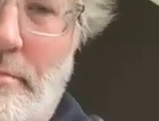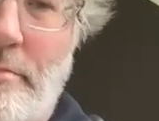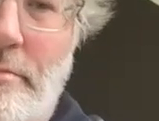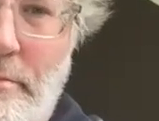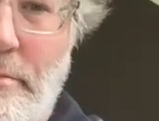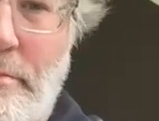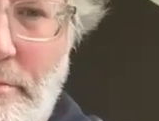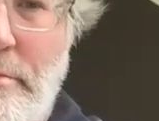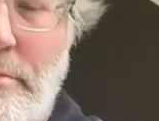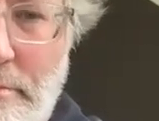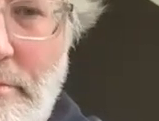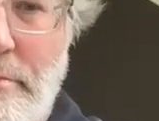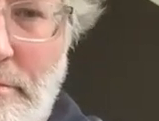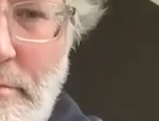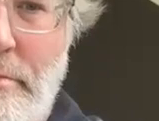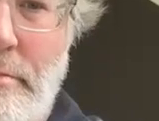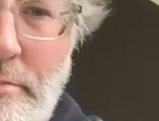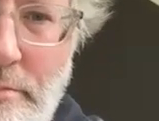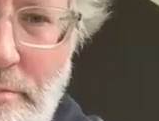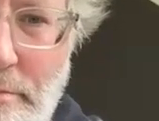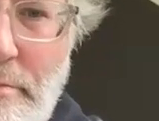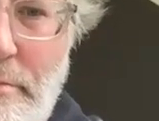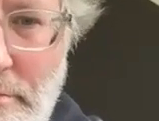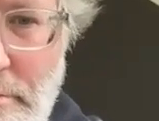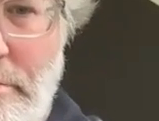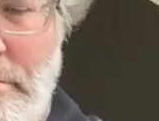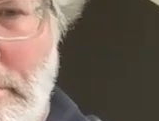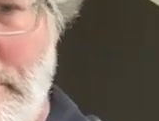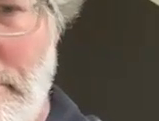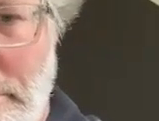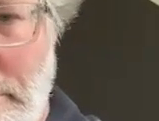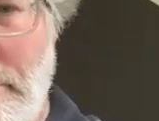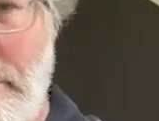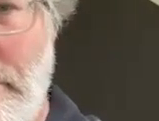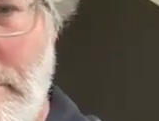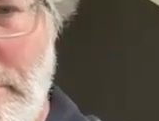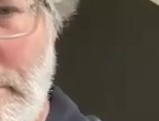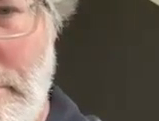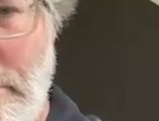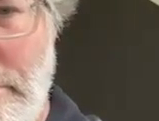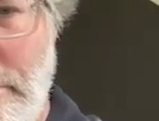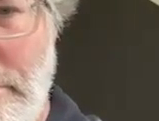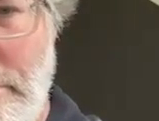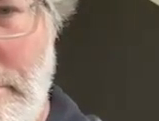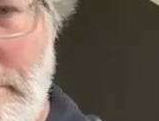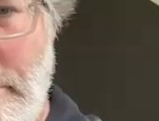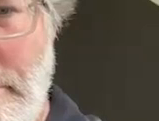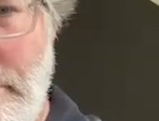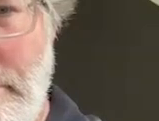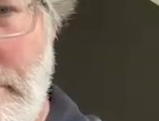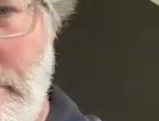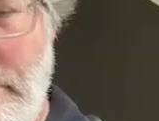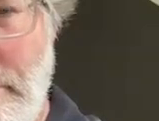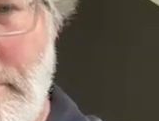they need the numbers they need the statistics right they you gotta actually show some hard evidence so what i suggest there is taking